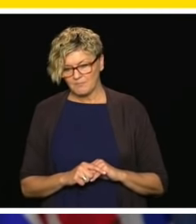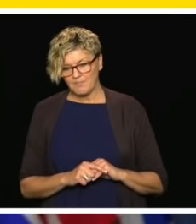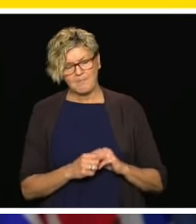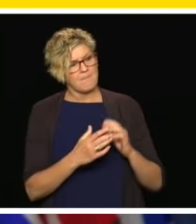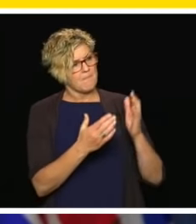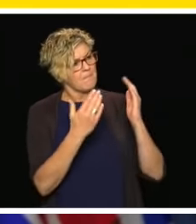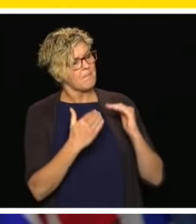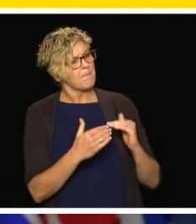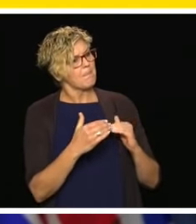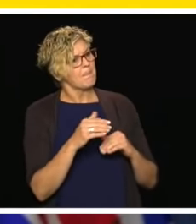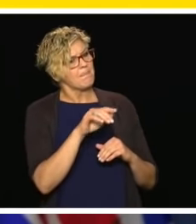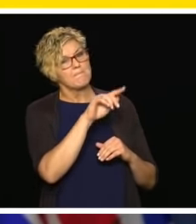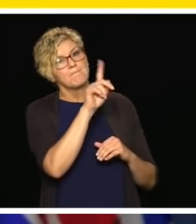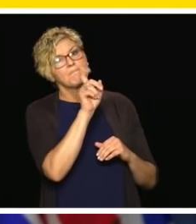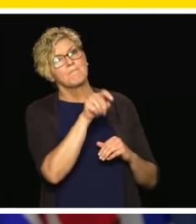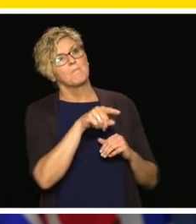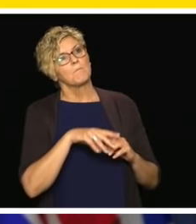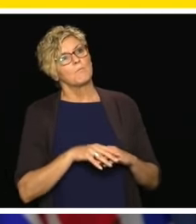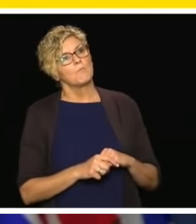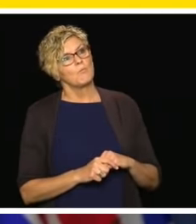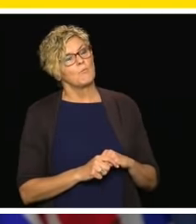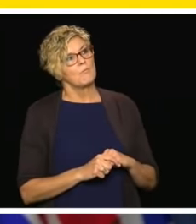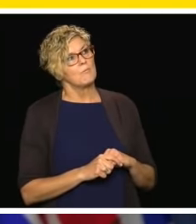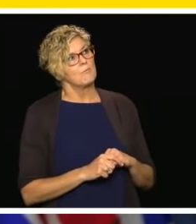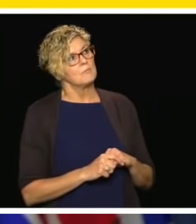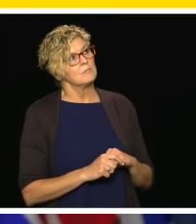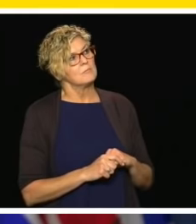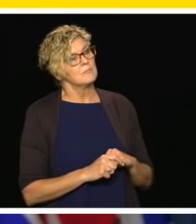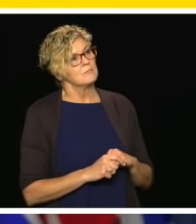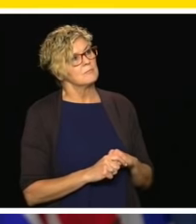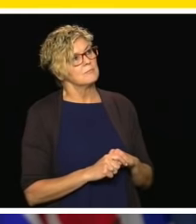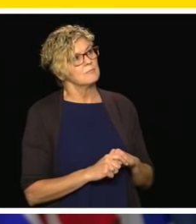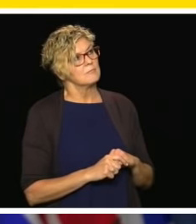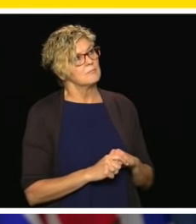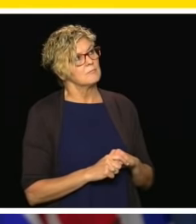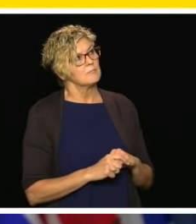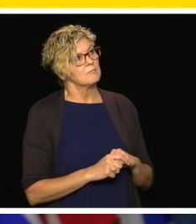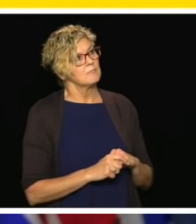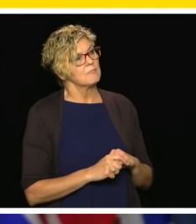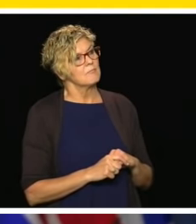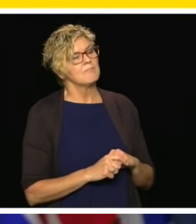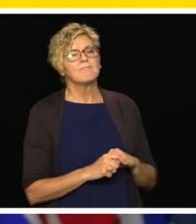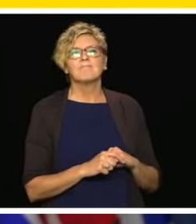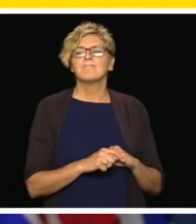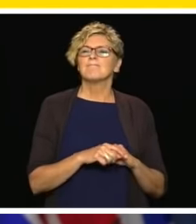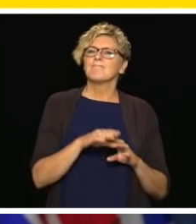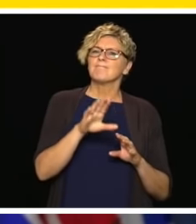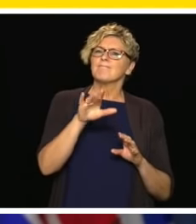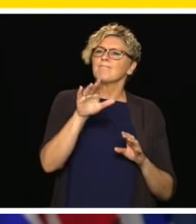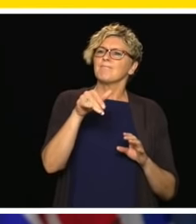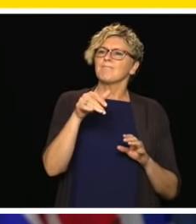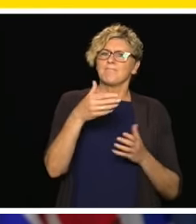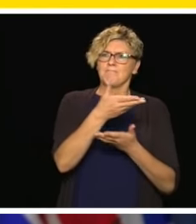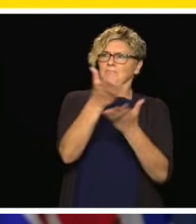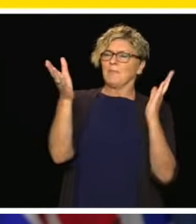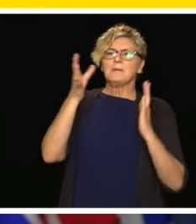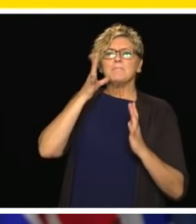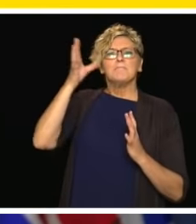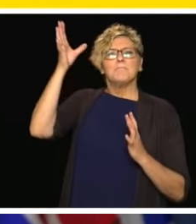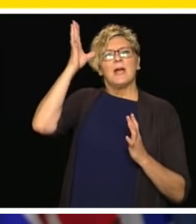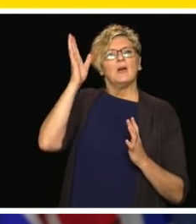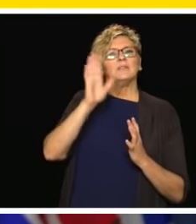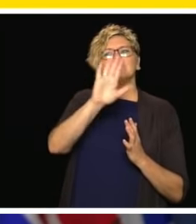Hi. I was just wondering what you've been hearing from parents so